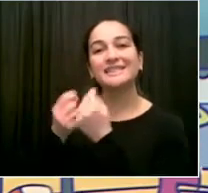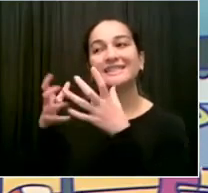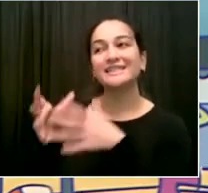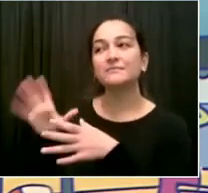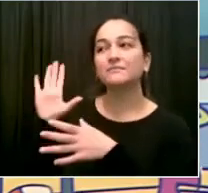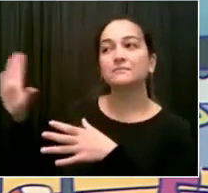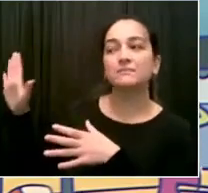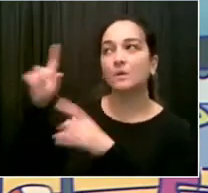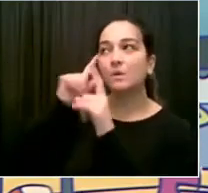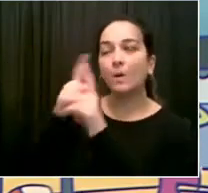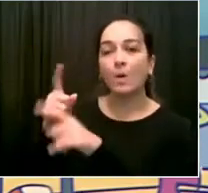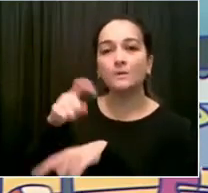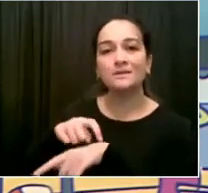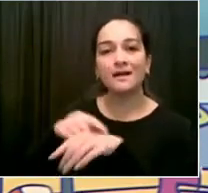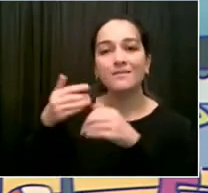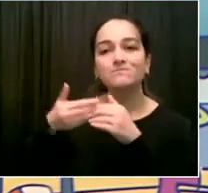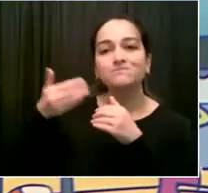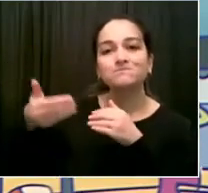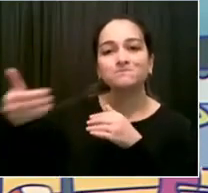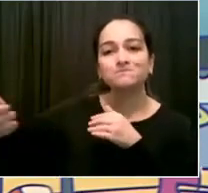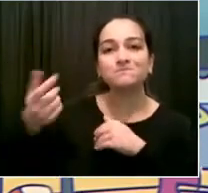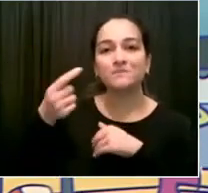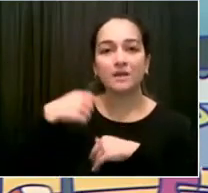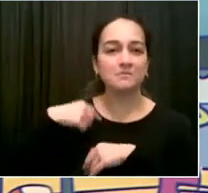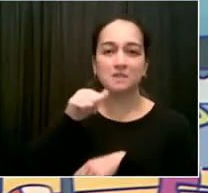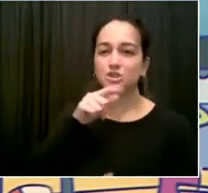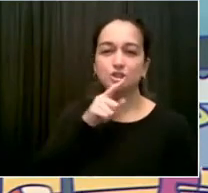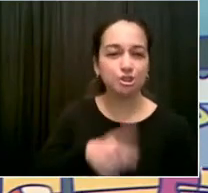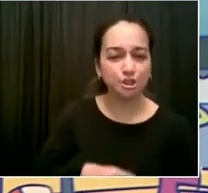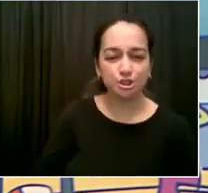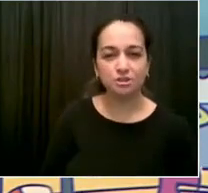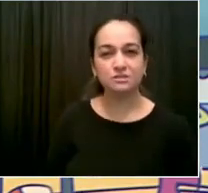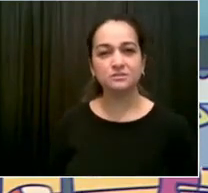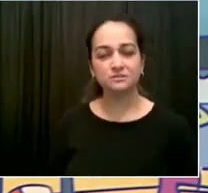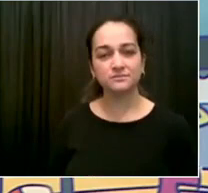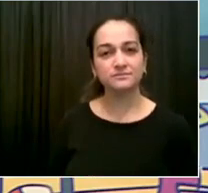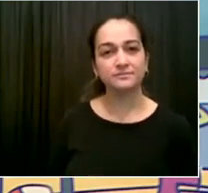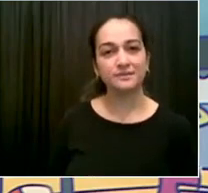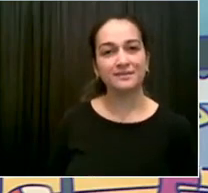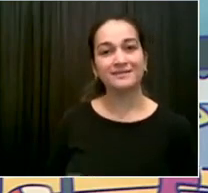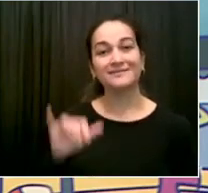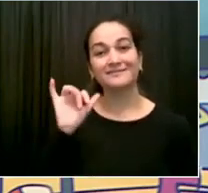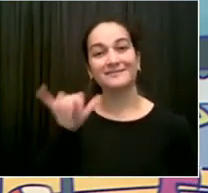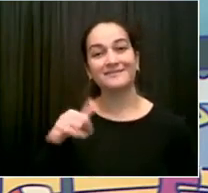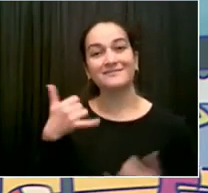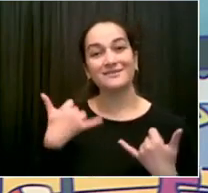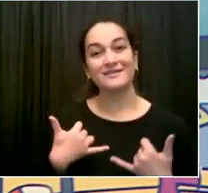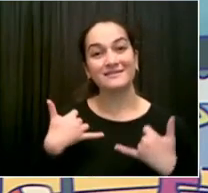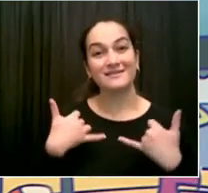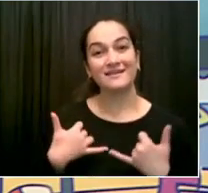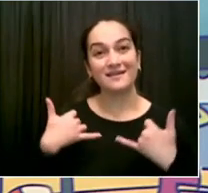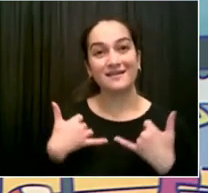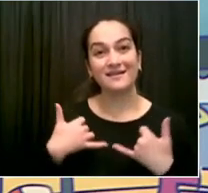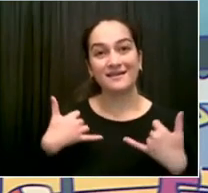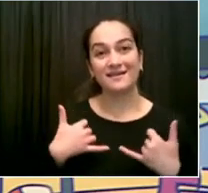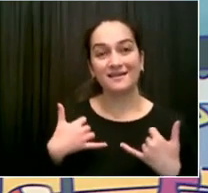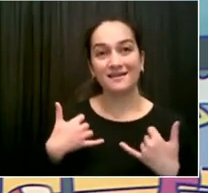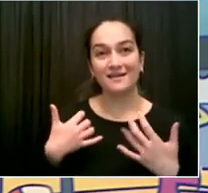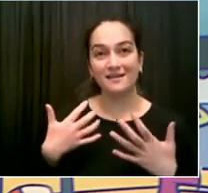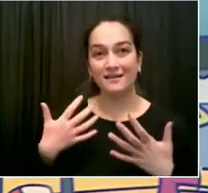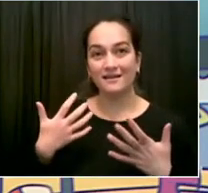help New Yorkers as opposed to all the games that we saw with the previous governor. Right now,